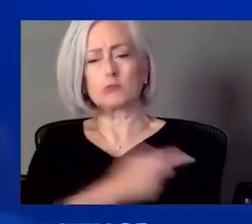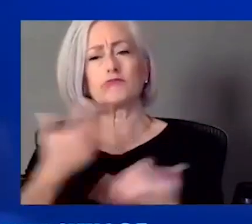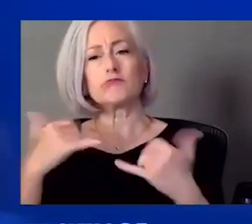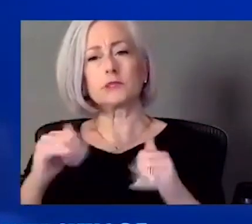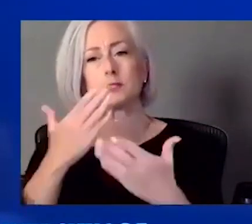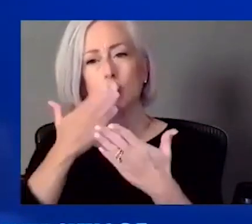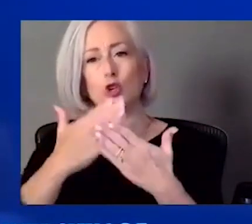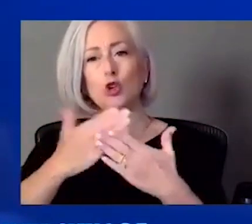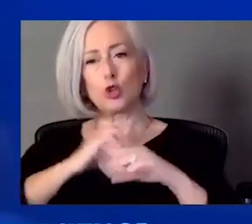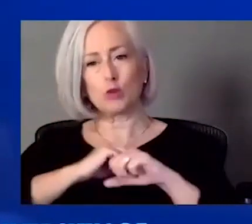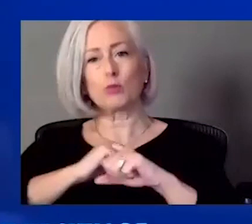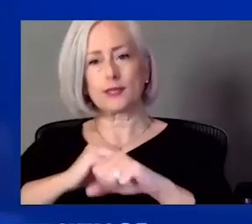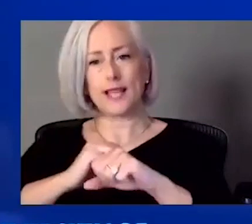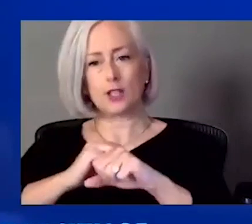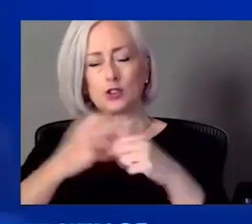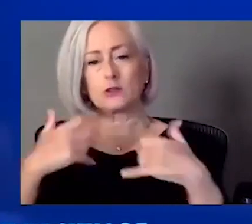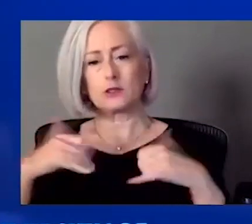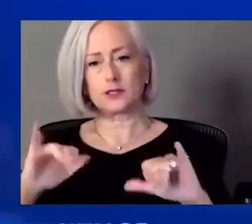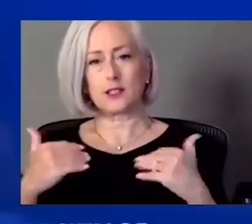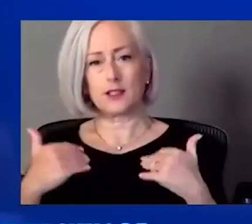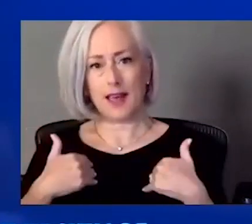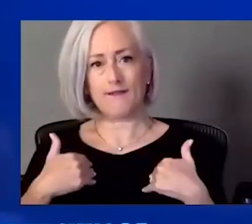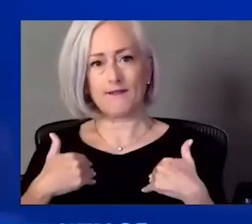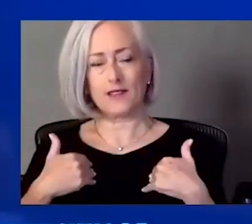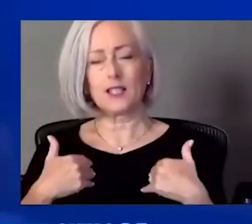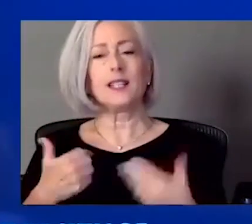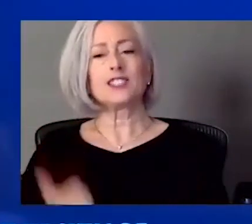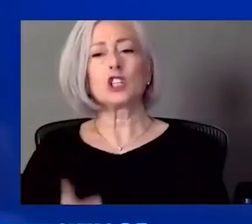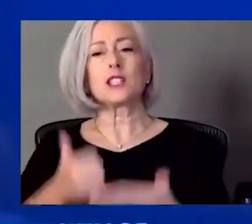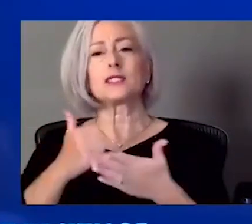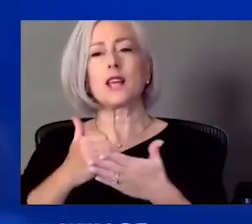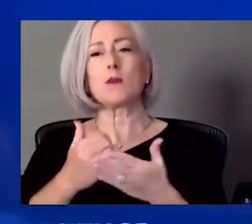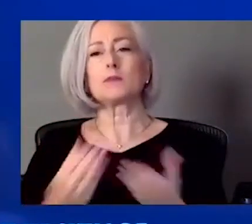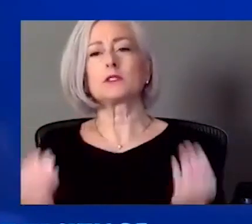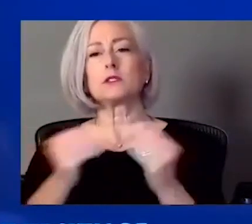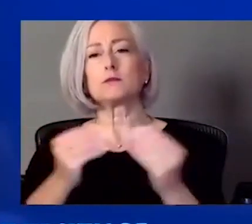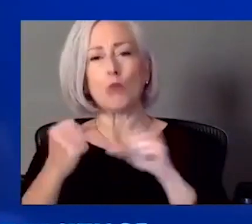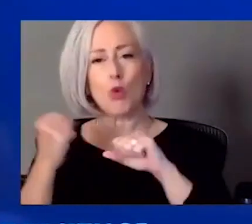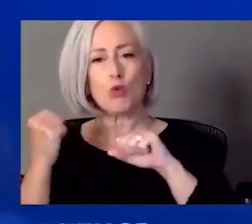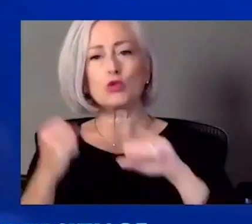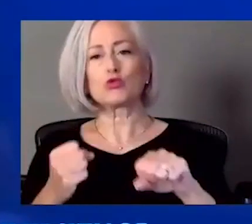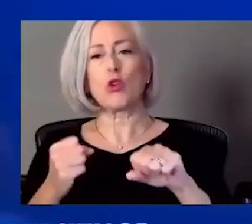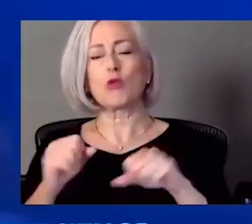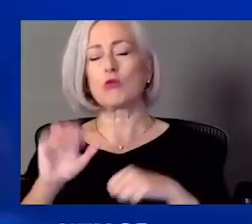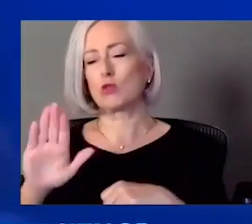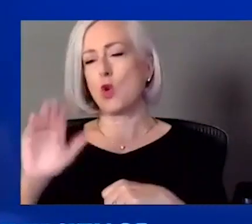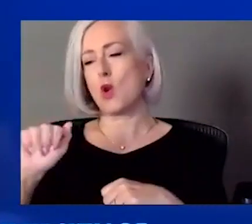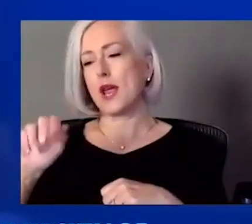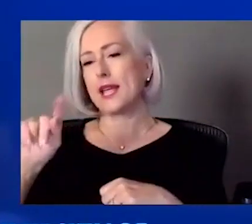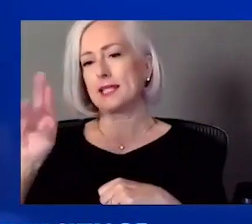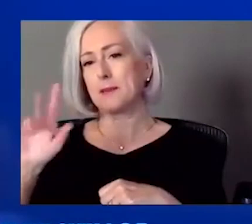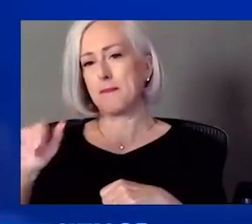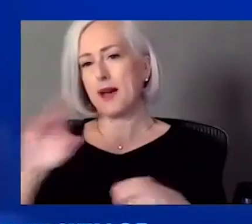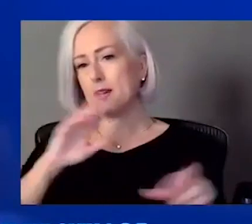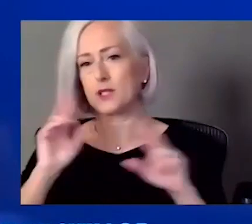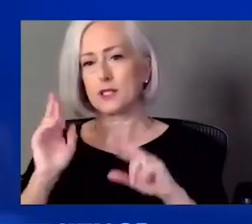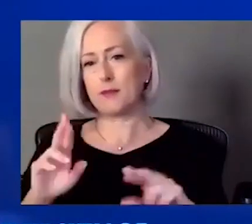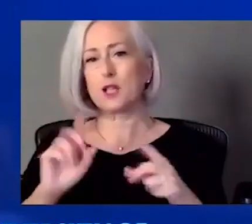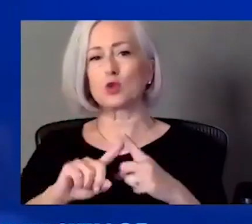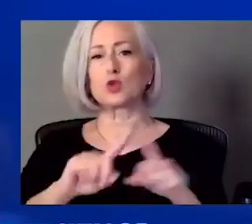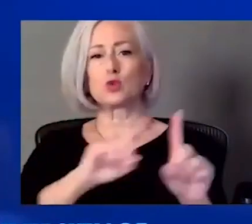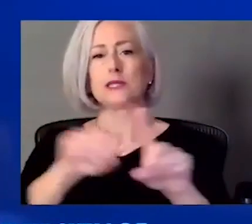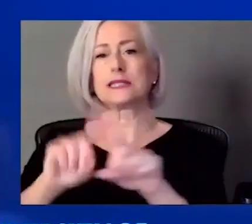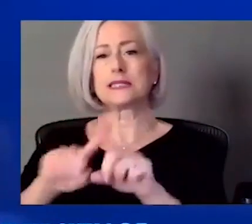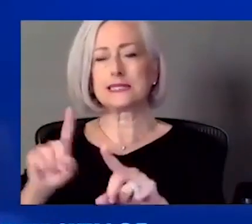optimize your antibody response to any of these certain variants that the, um, that the spike protein is